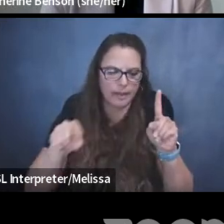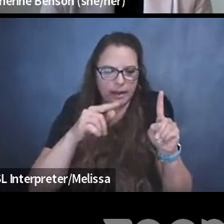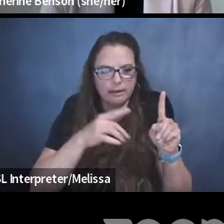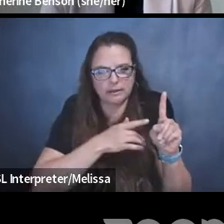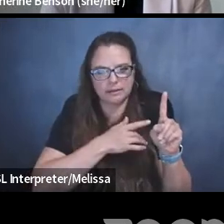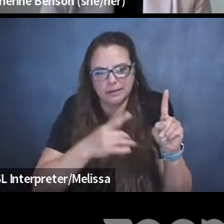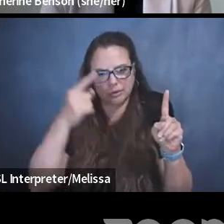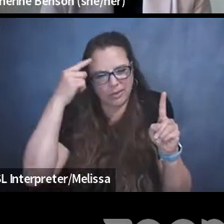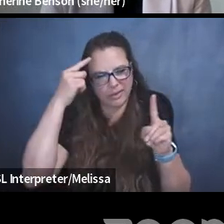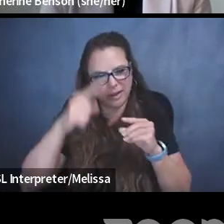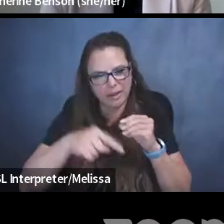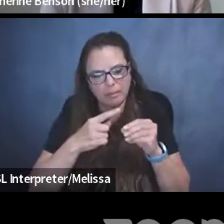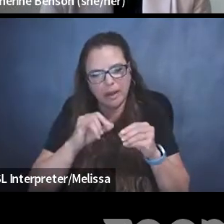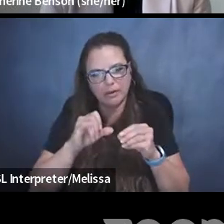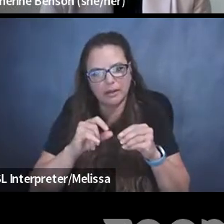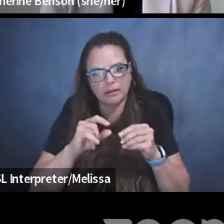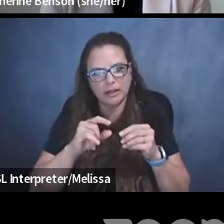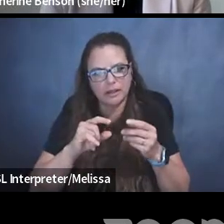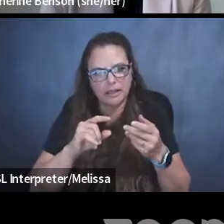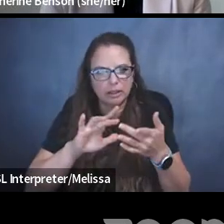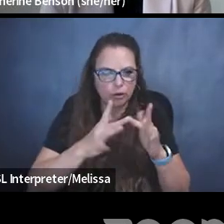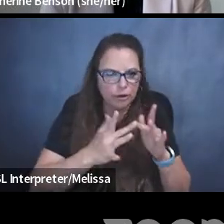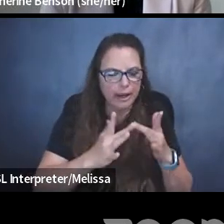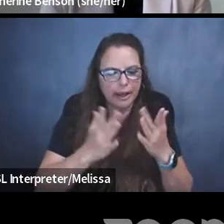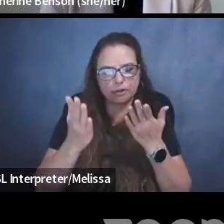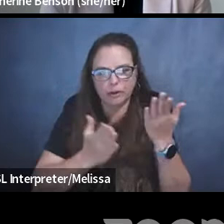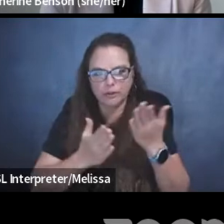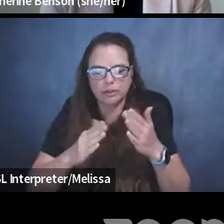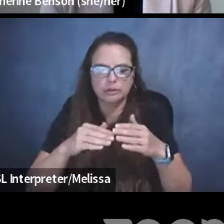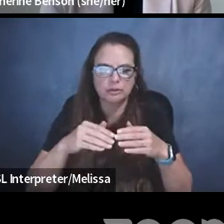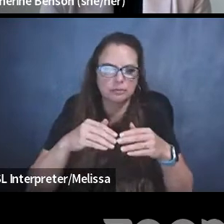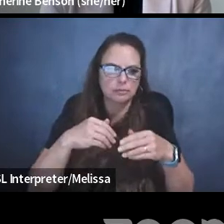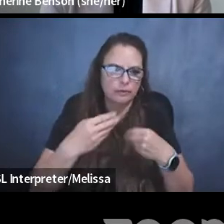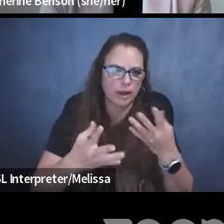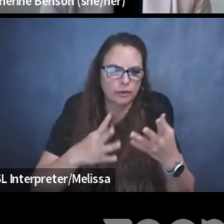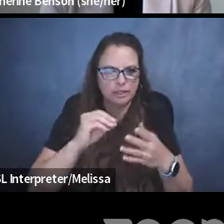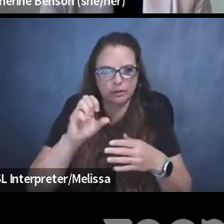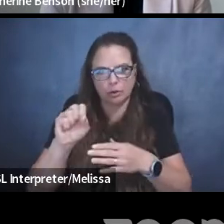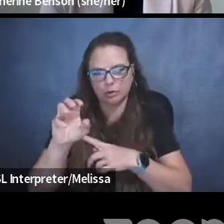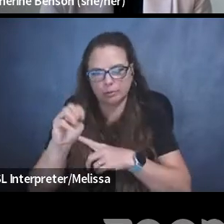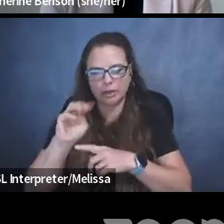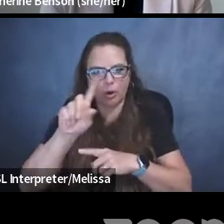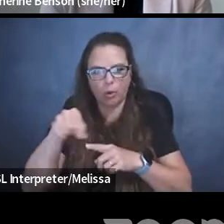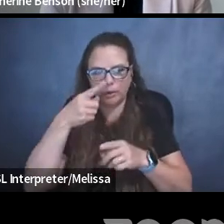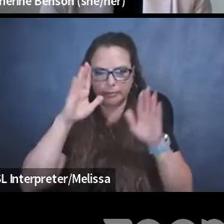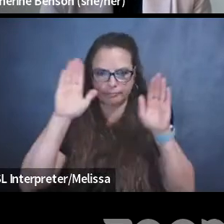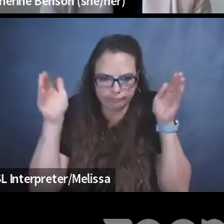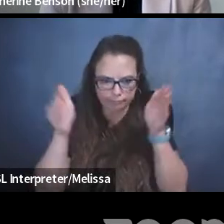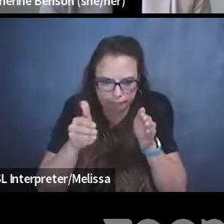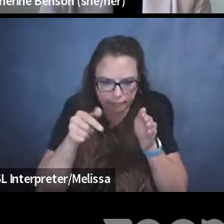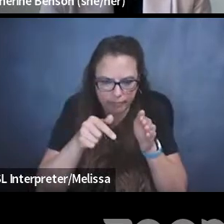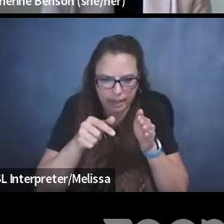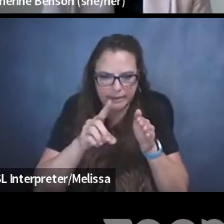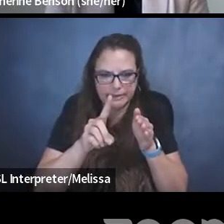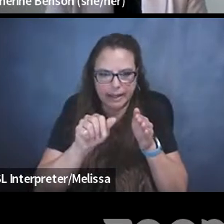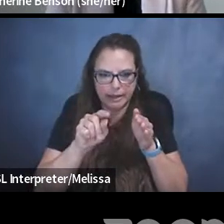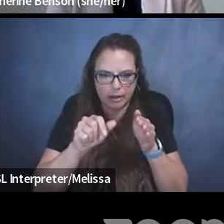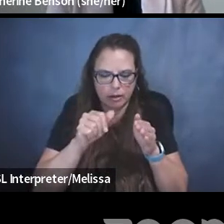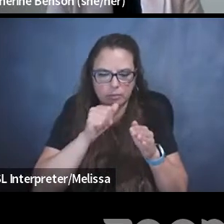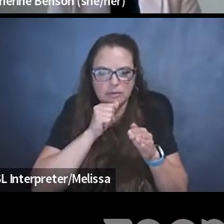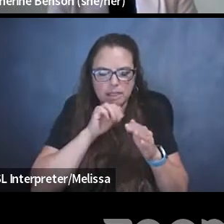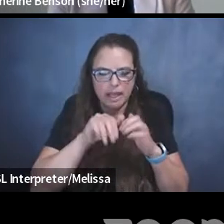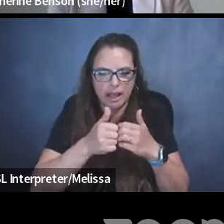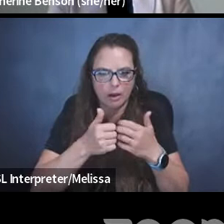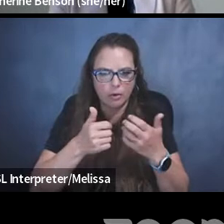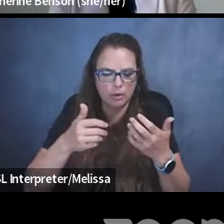in terms of internet service providers and social media, and only within that context, the data privacy and how it relates to their interaction with